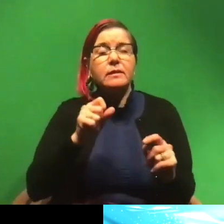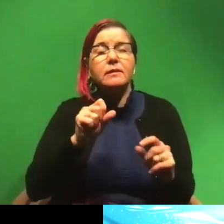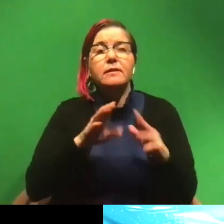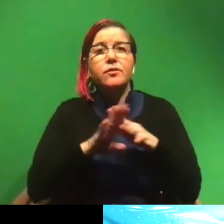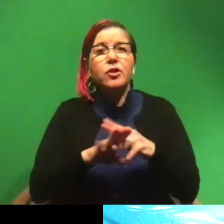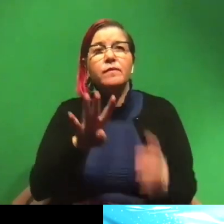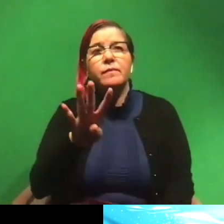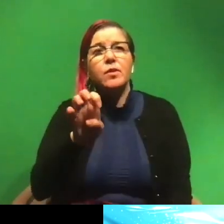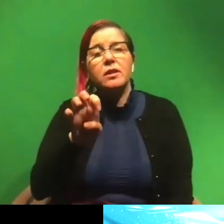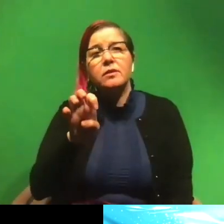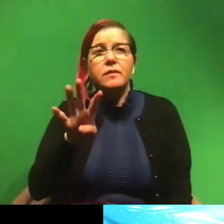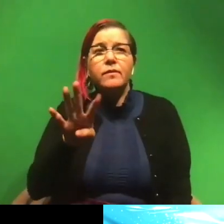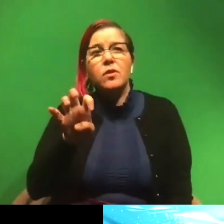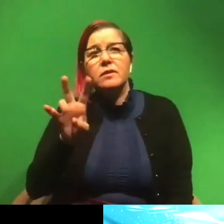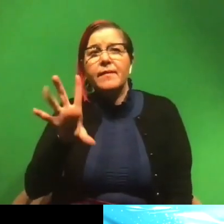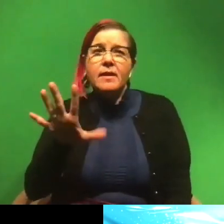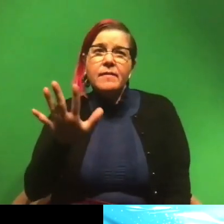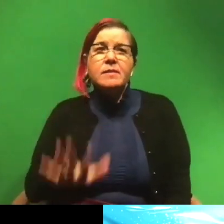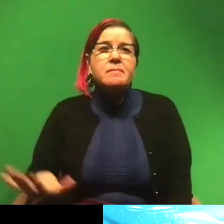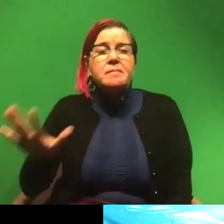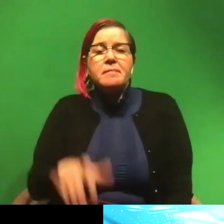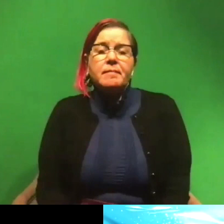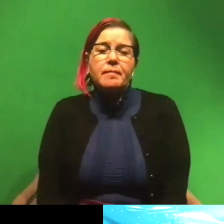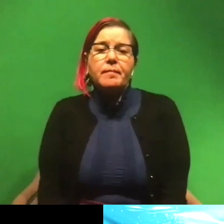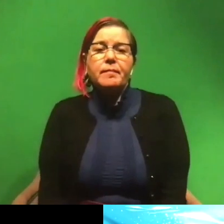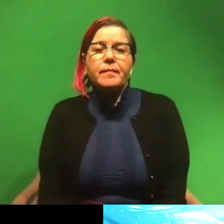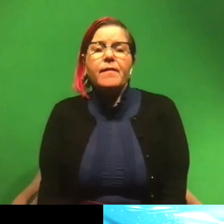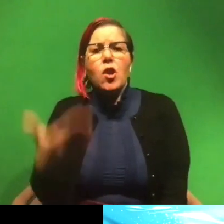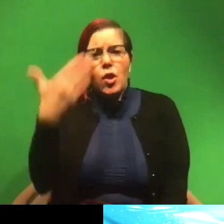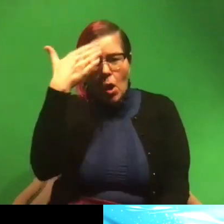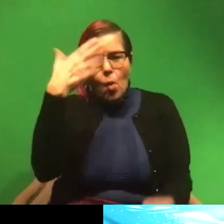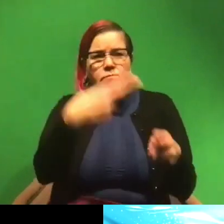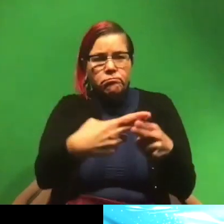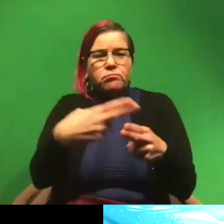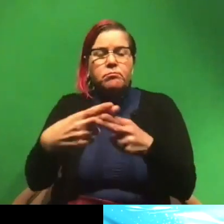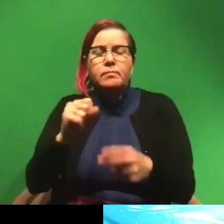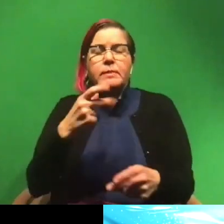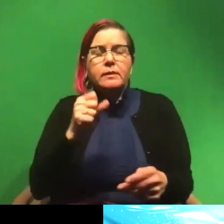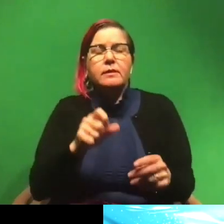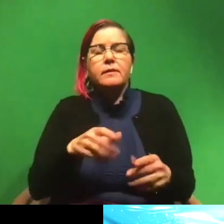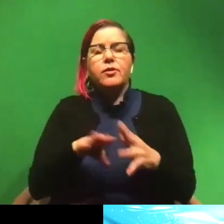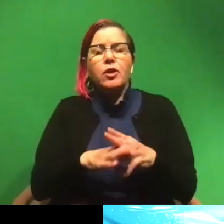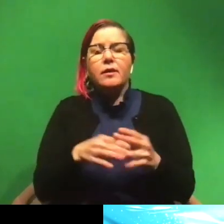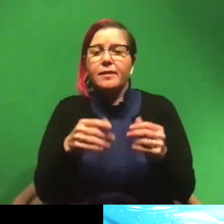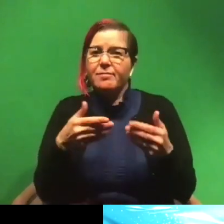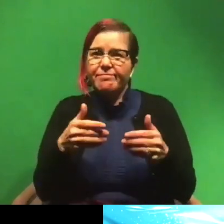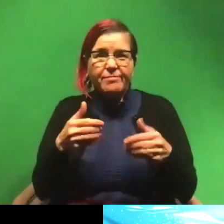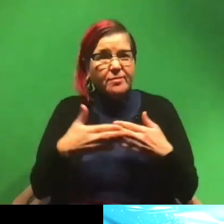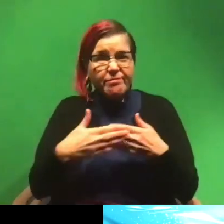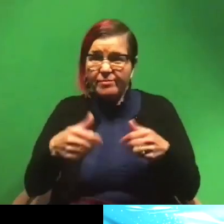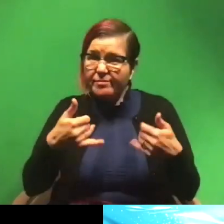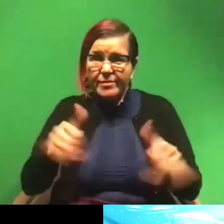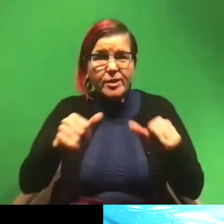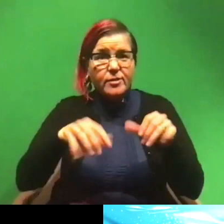and 475, uh, known species of sharks. We keep discovering more and, um,